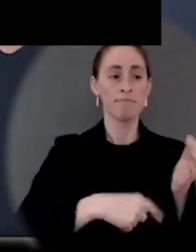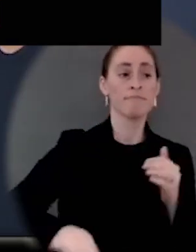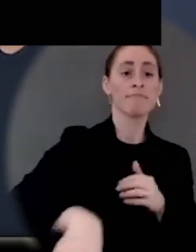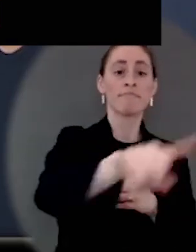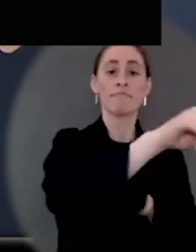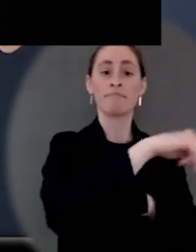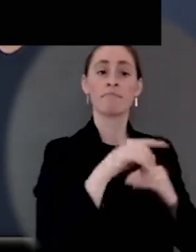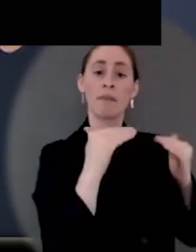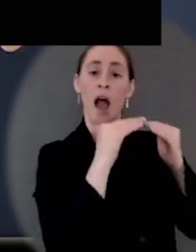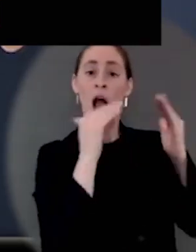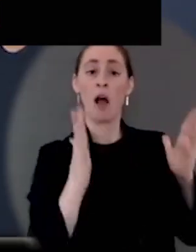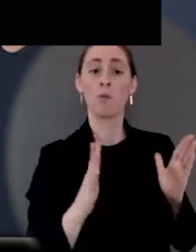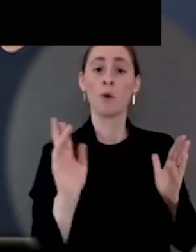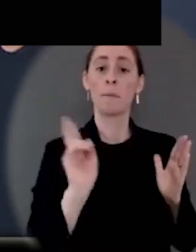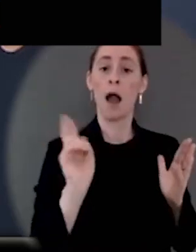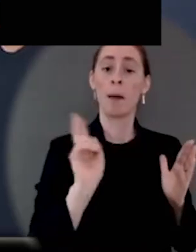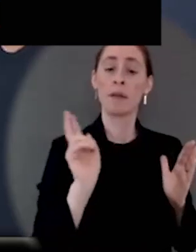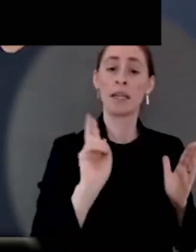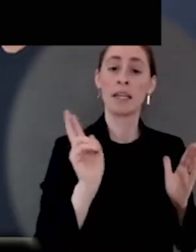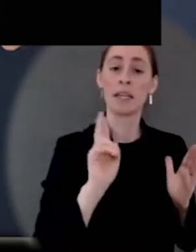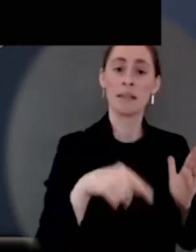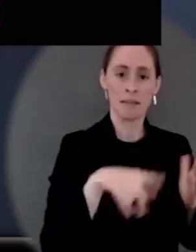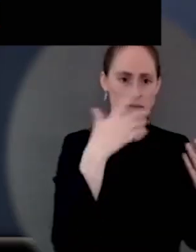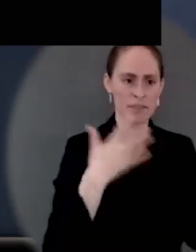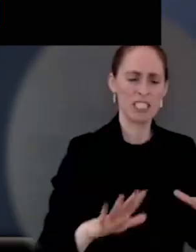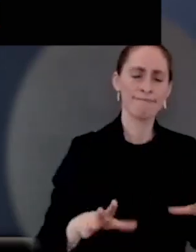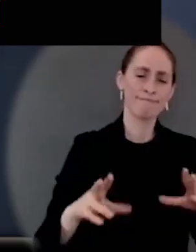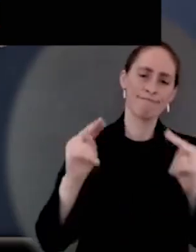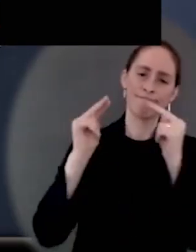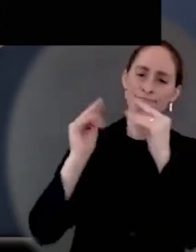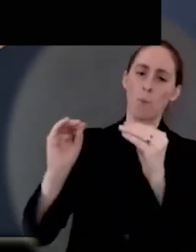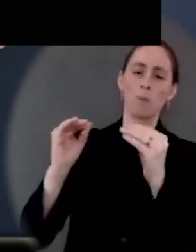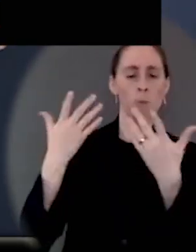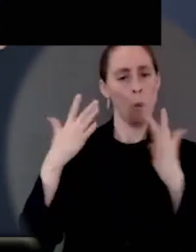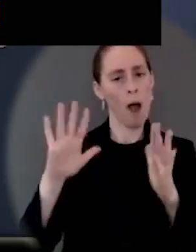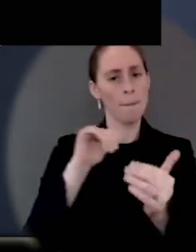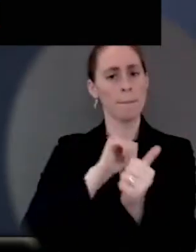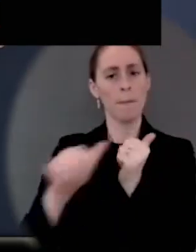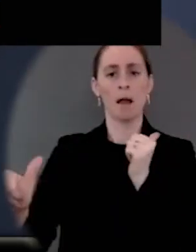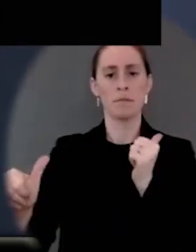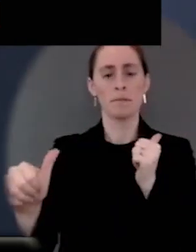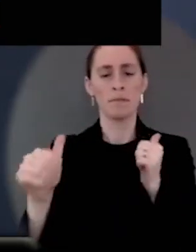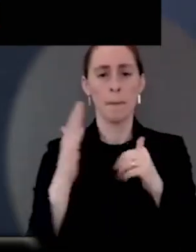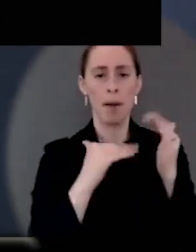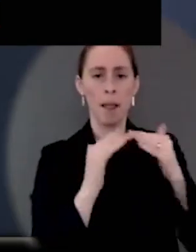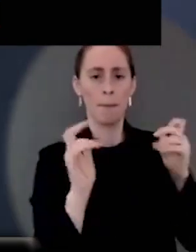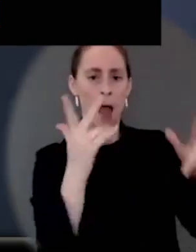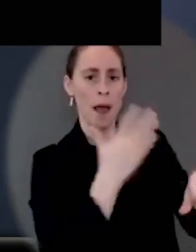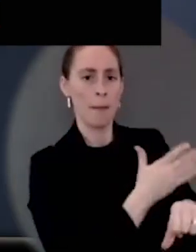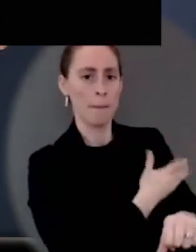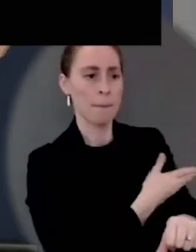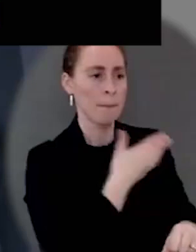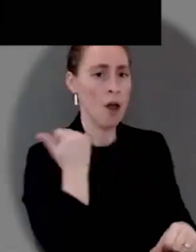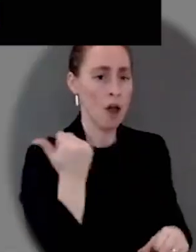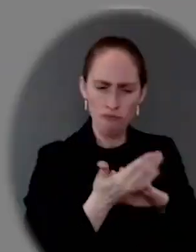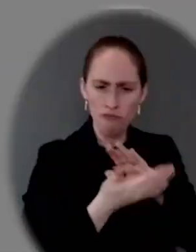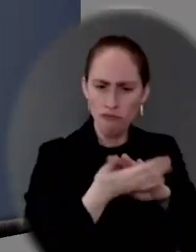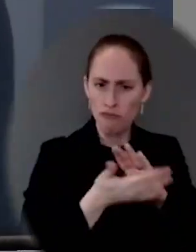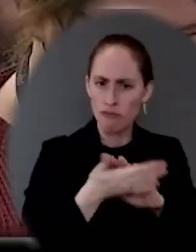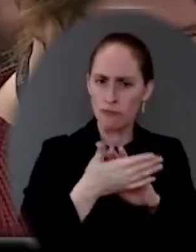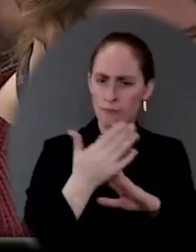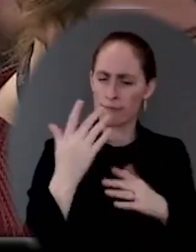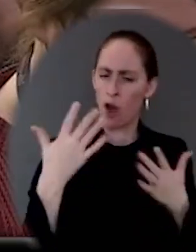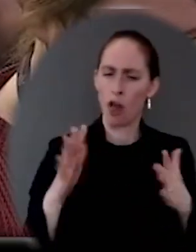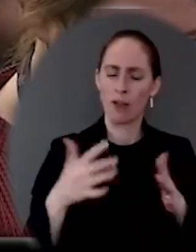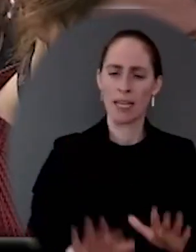against Build Back Better. What were they voting against? Yes, they were voting against the President's agenda. They were also voting against lowering costs. And